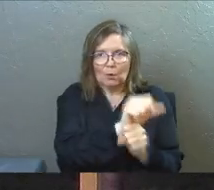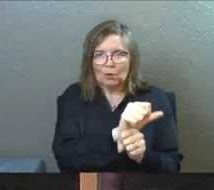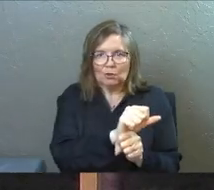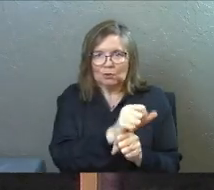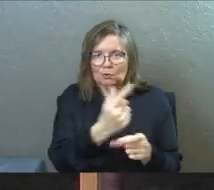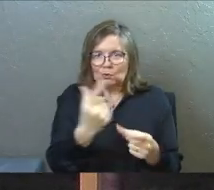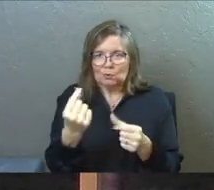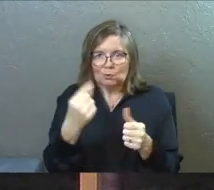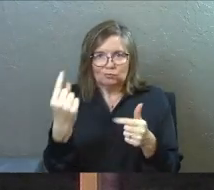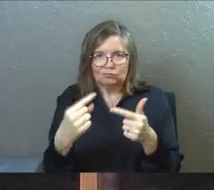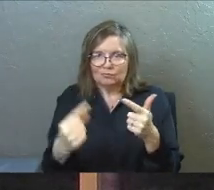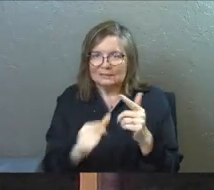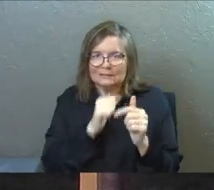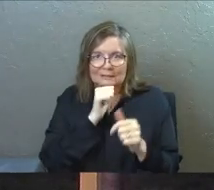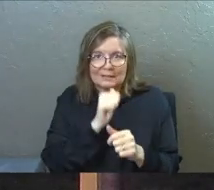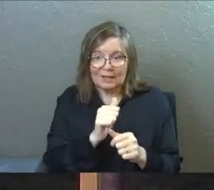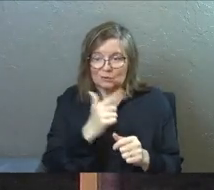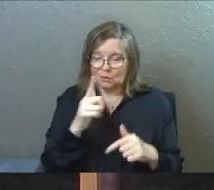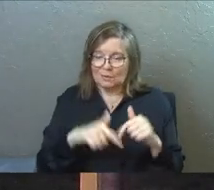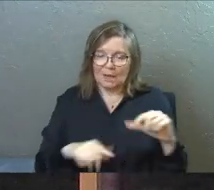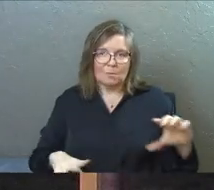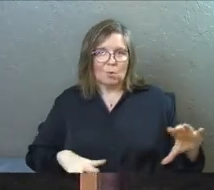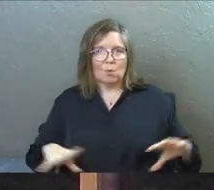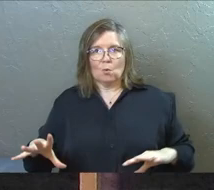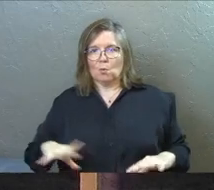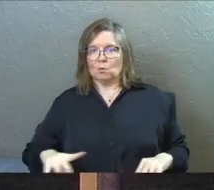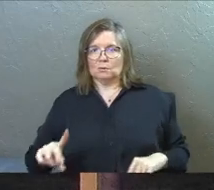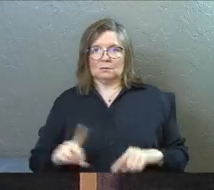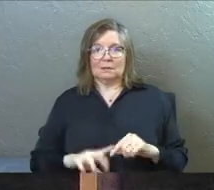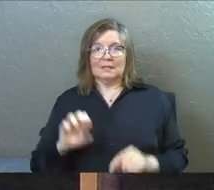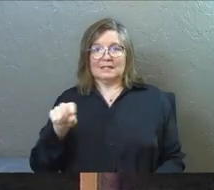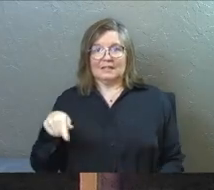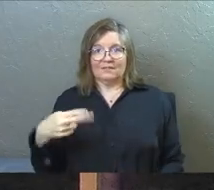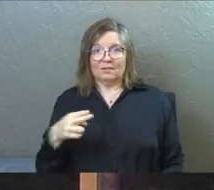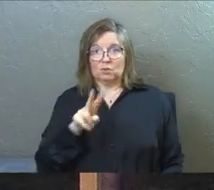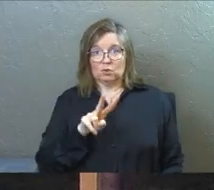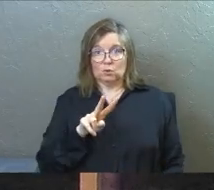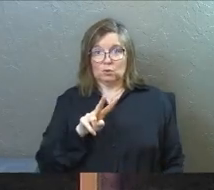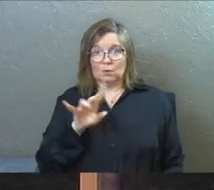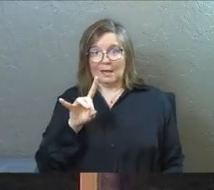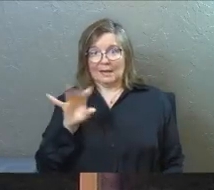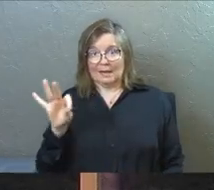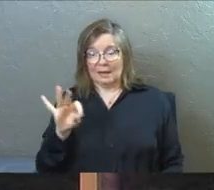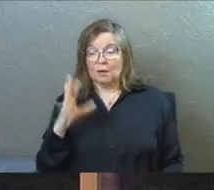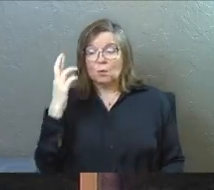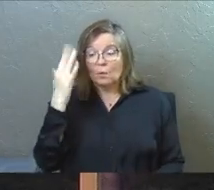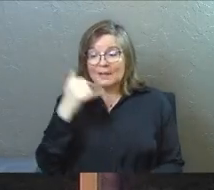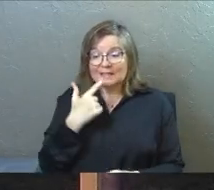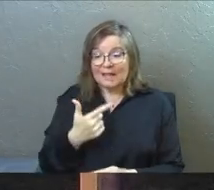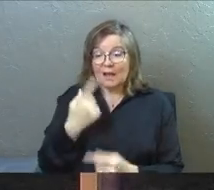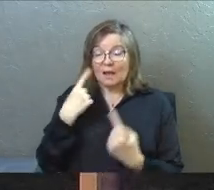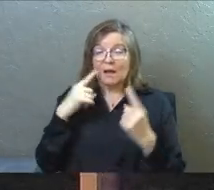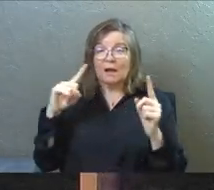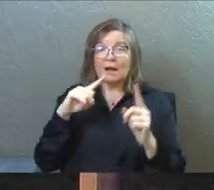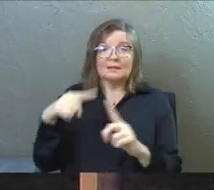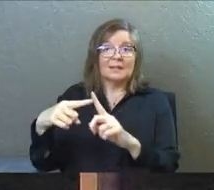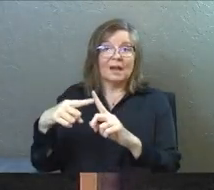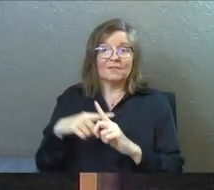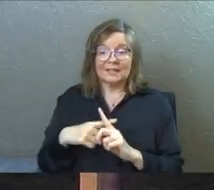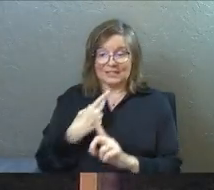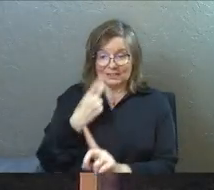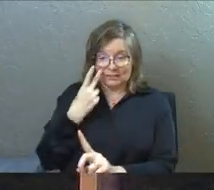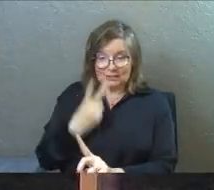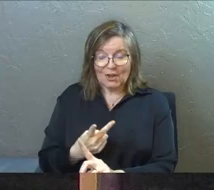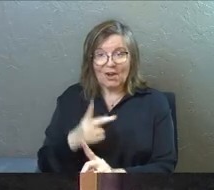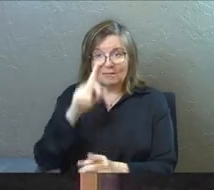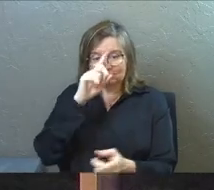so that no one can boast. Ephesians 2, 8, and 9. The reason Jesus said today salvation has come to this house is because he